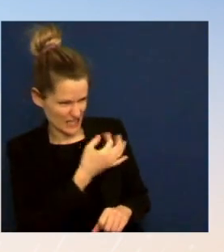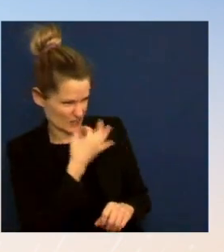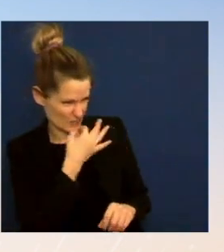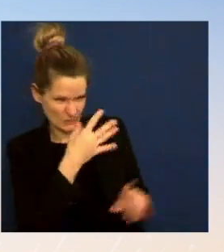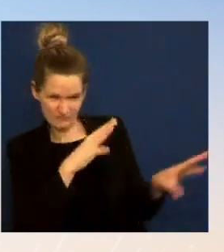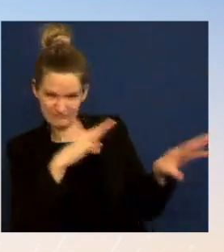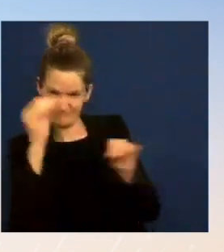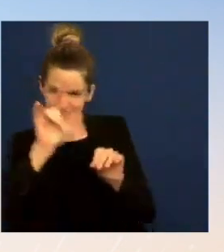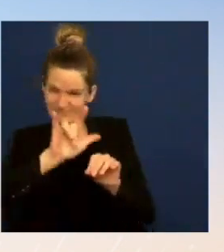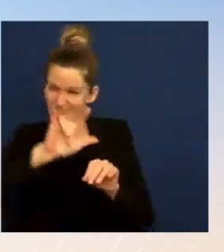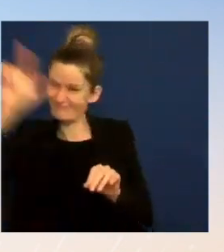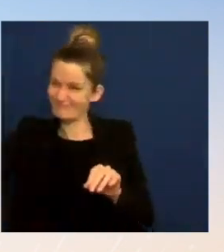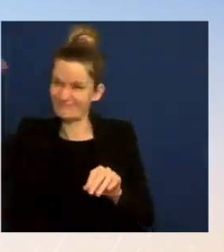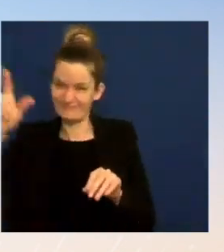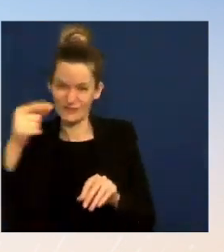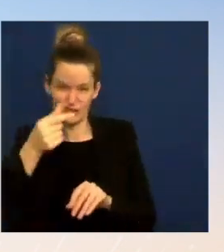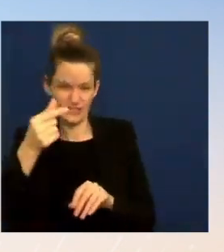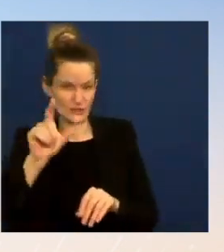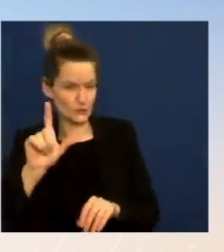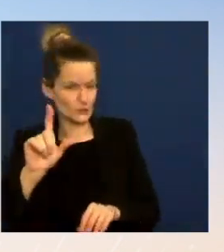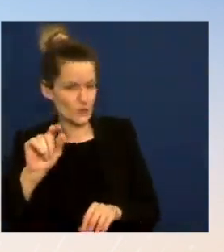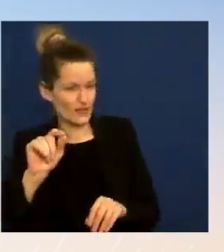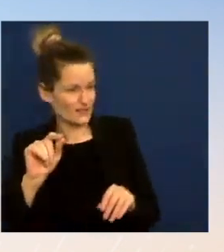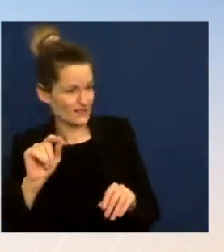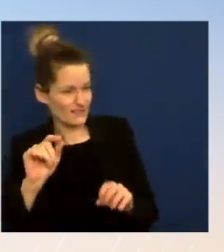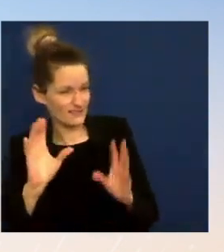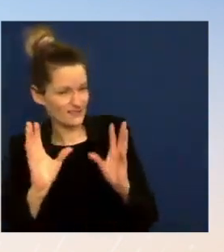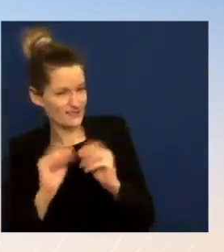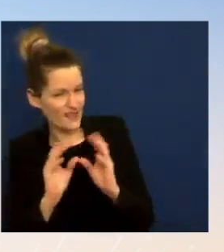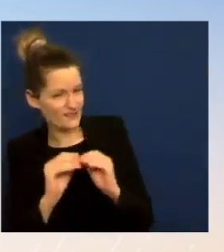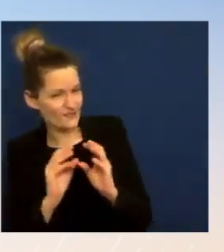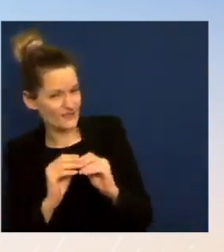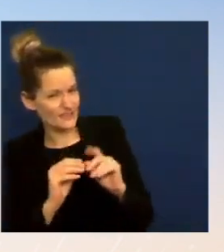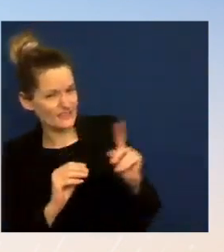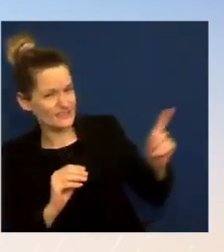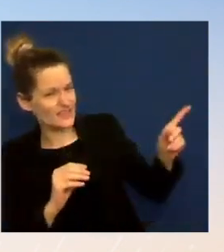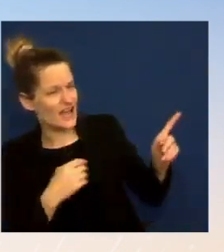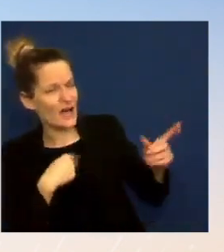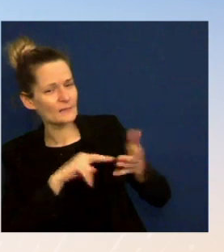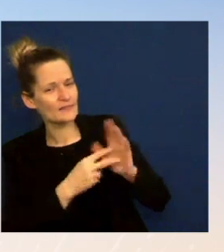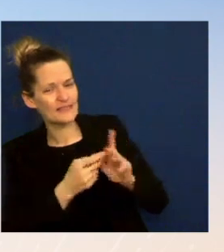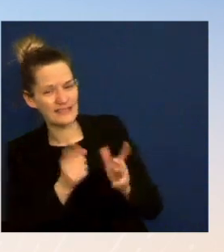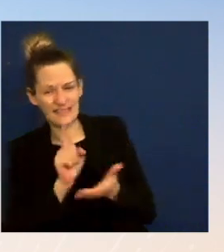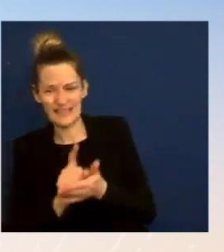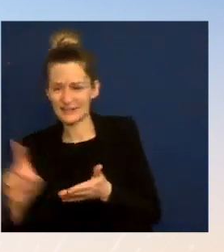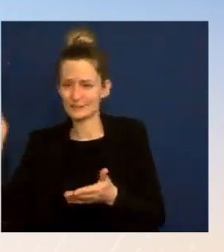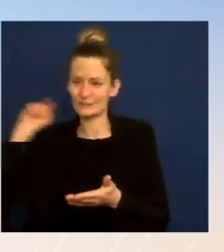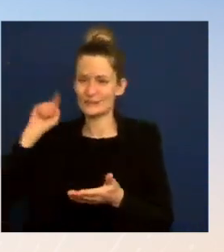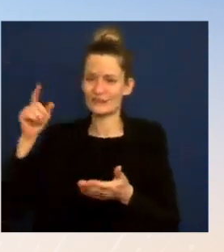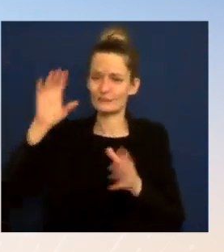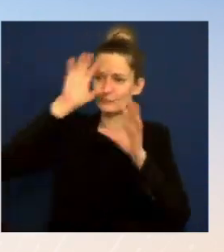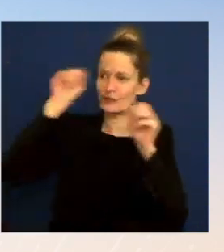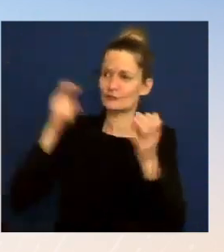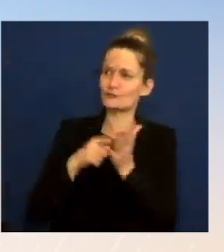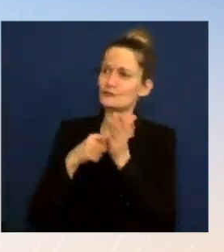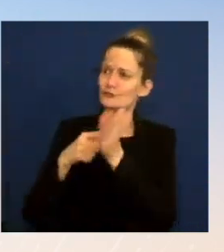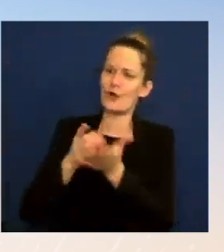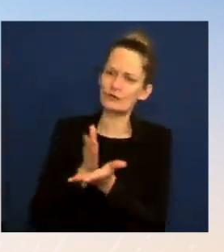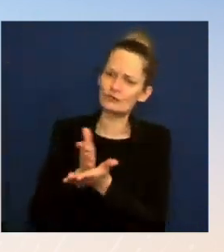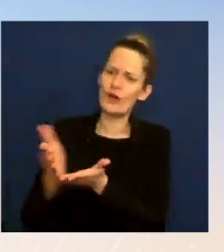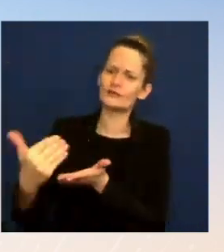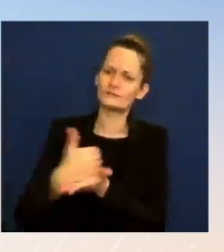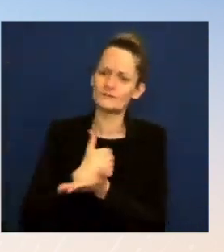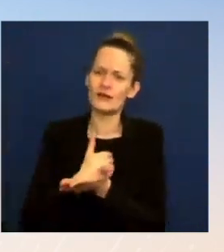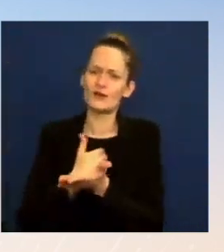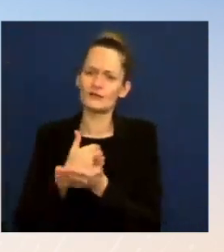the spirit of the transparency the President showed last week at the town hall in terms of the specific issues being negotiated? Ms. Well, let me talk to you